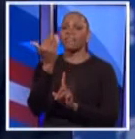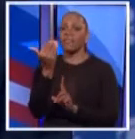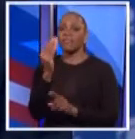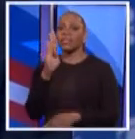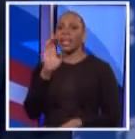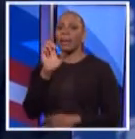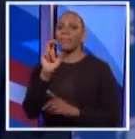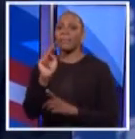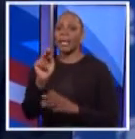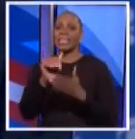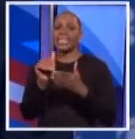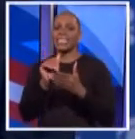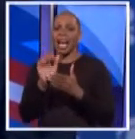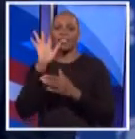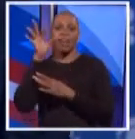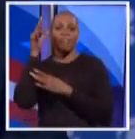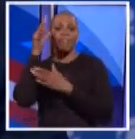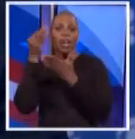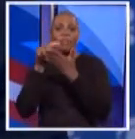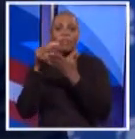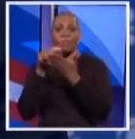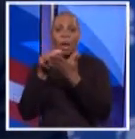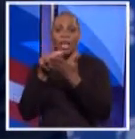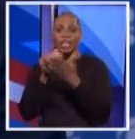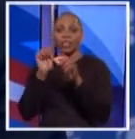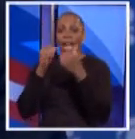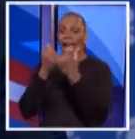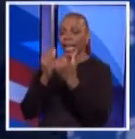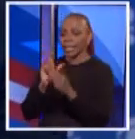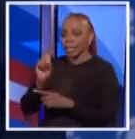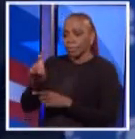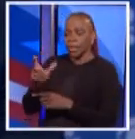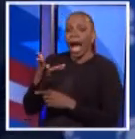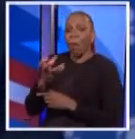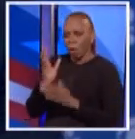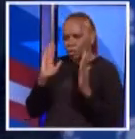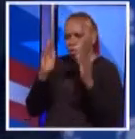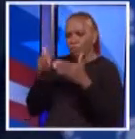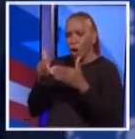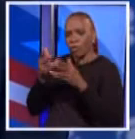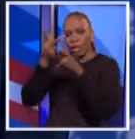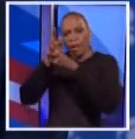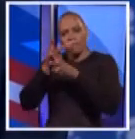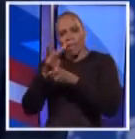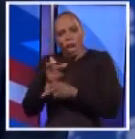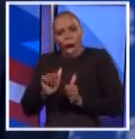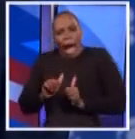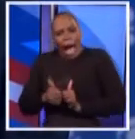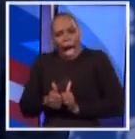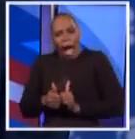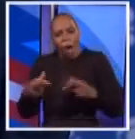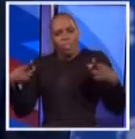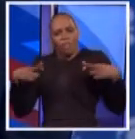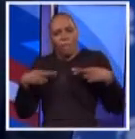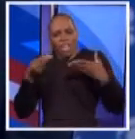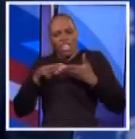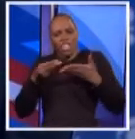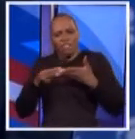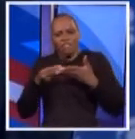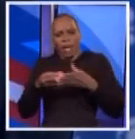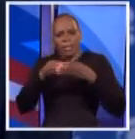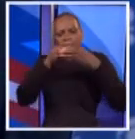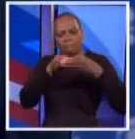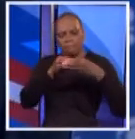federal money that's coming through our city agencies. I want to be laser focused on that. I want to figure out ways to bring the pension funds closer together.